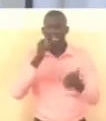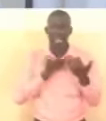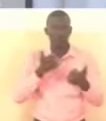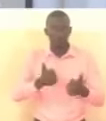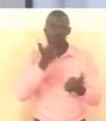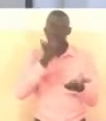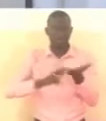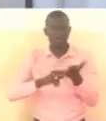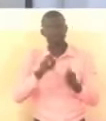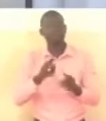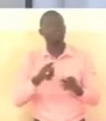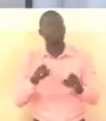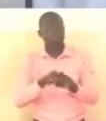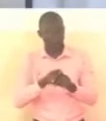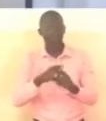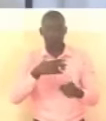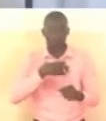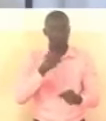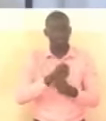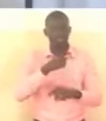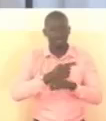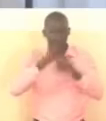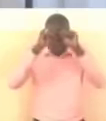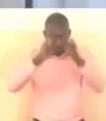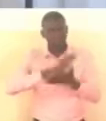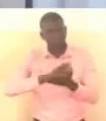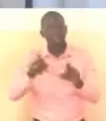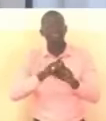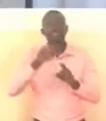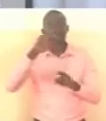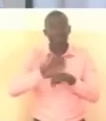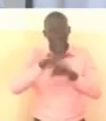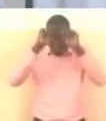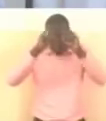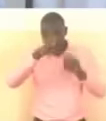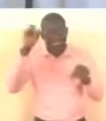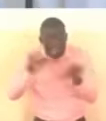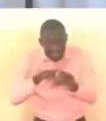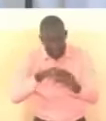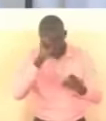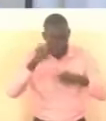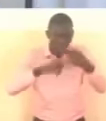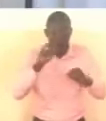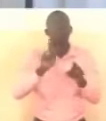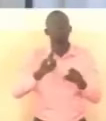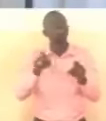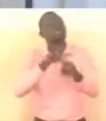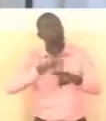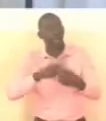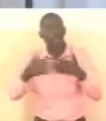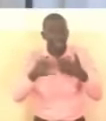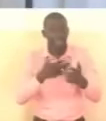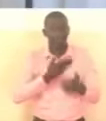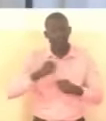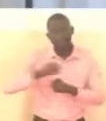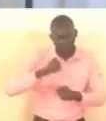this is not an attempt to downplay the role that civil servants have been playing but a matter of stepping up performance